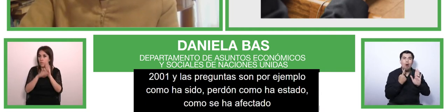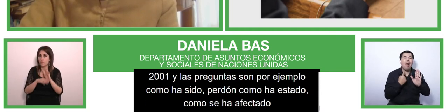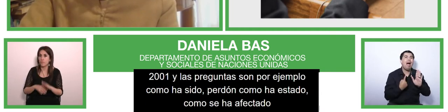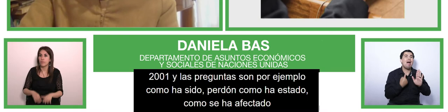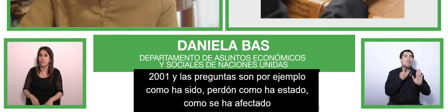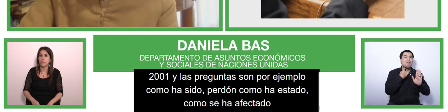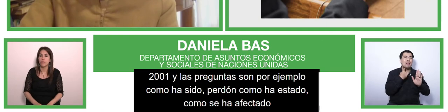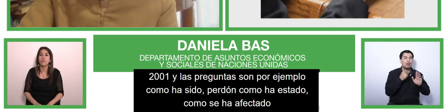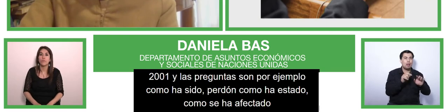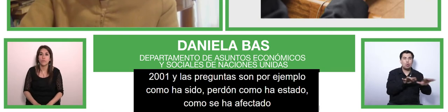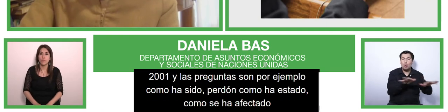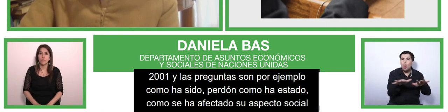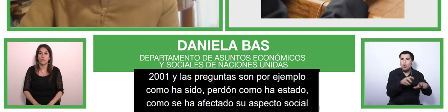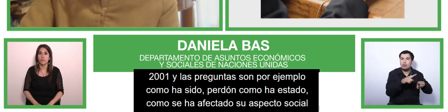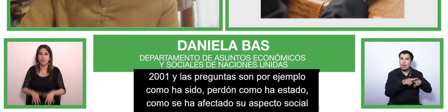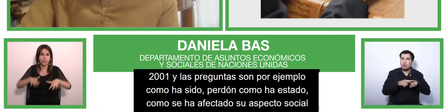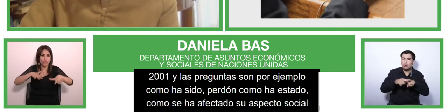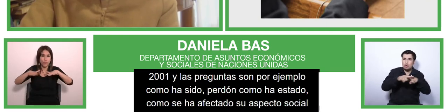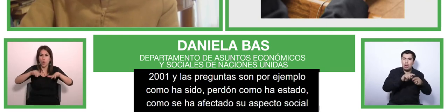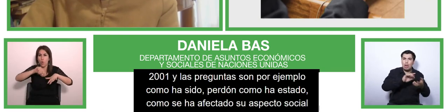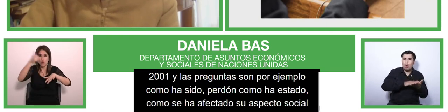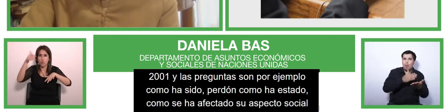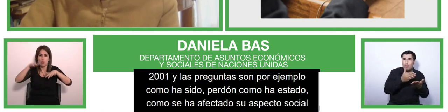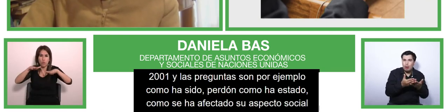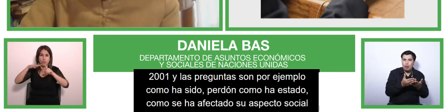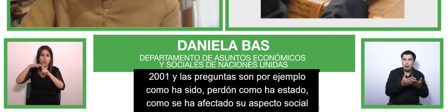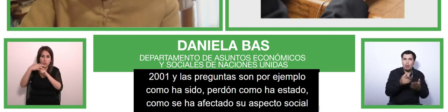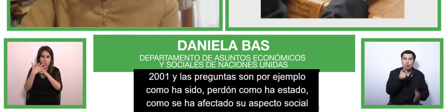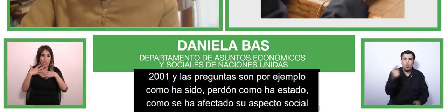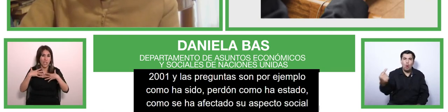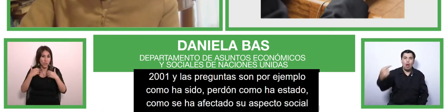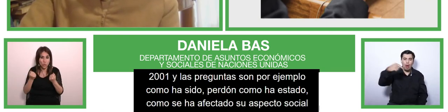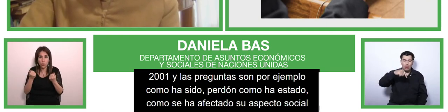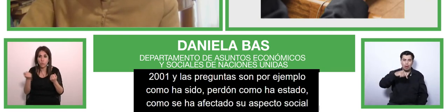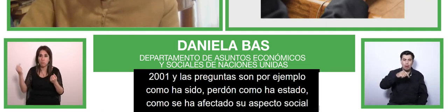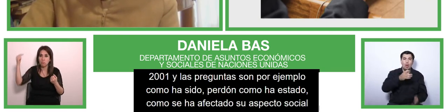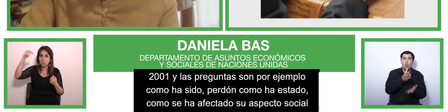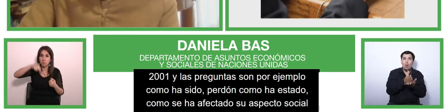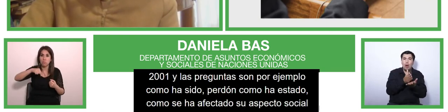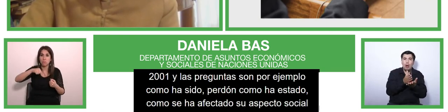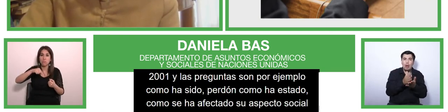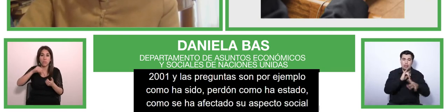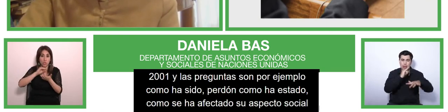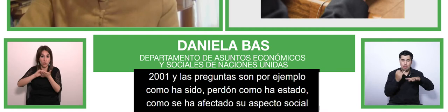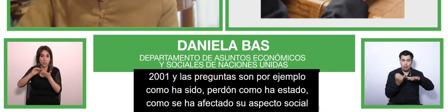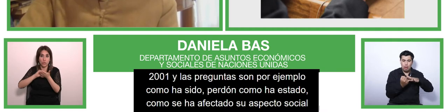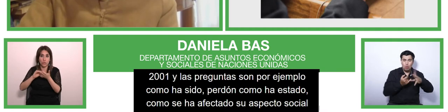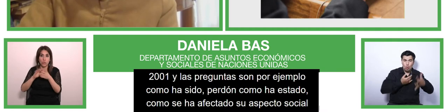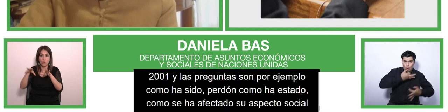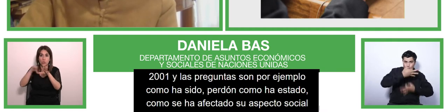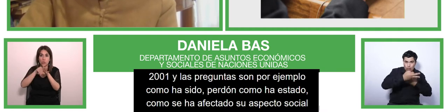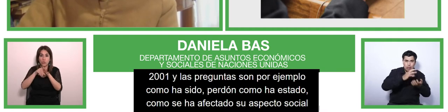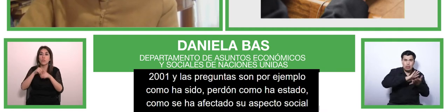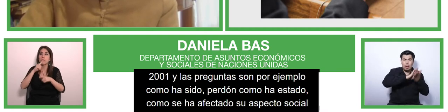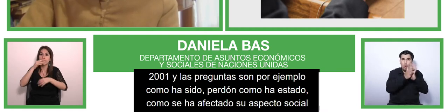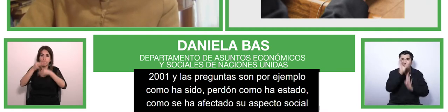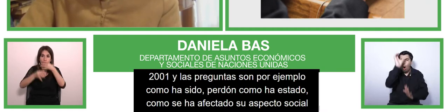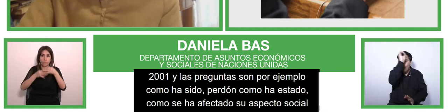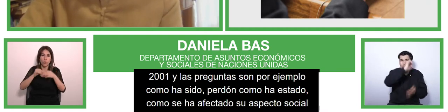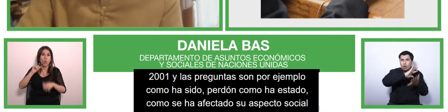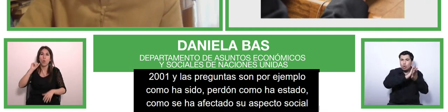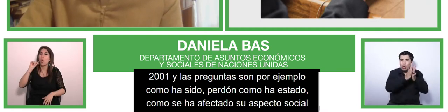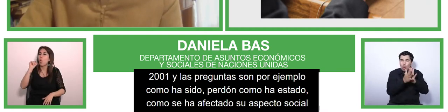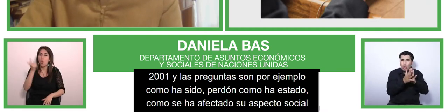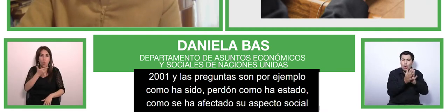negative consequences you have observed in your child and what factors led to those changes another question